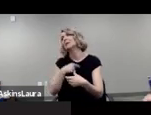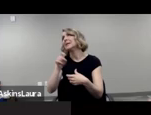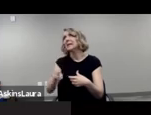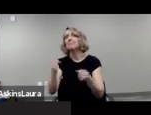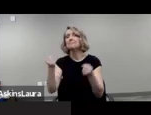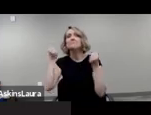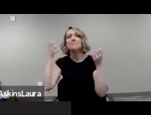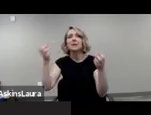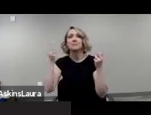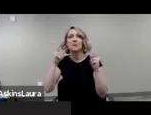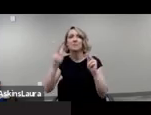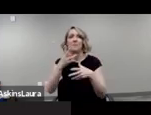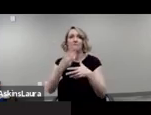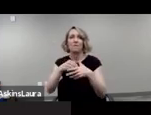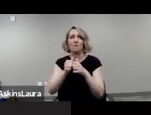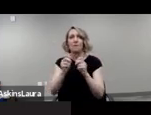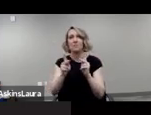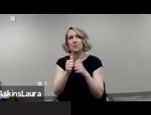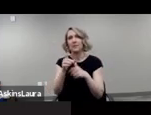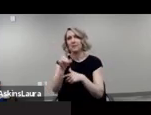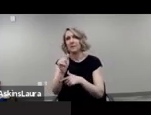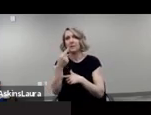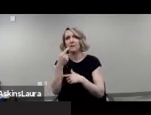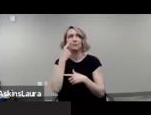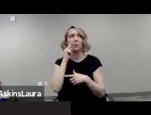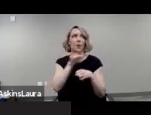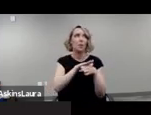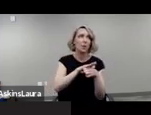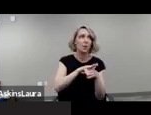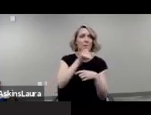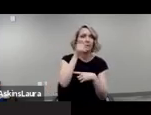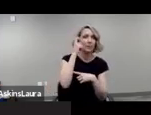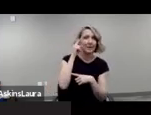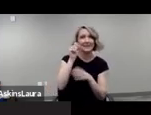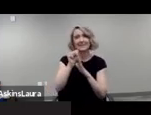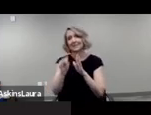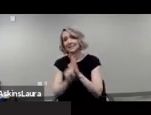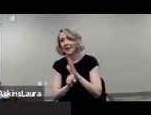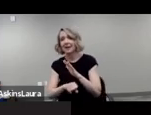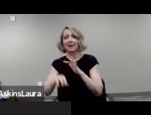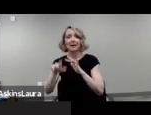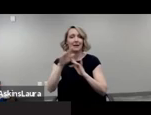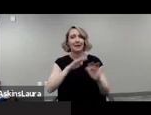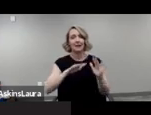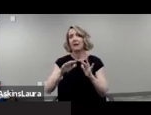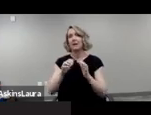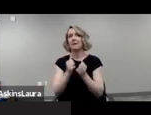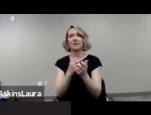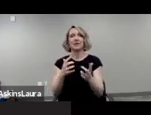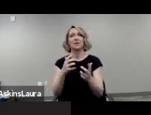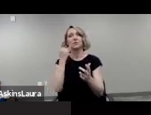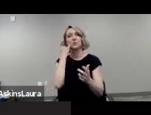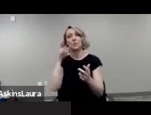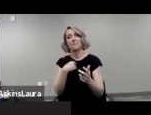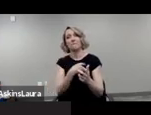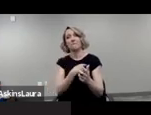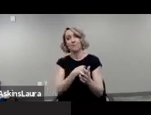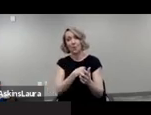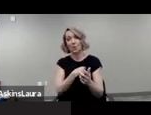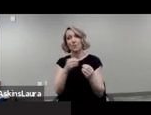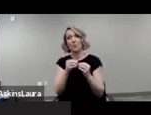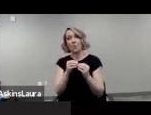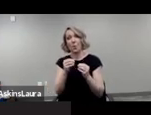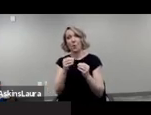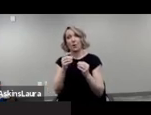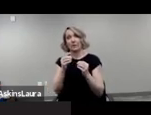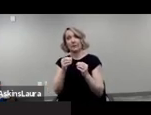local state all level of this uh and the more we're visible the more we're seeing the more our voices are heard the more we will be counted